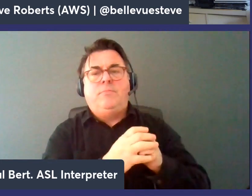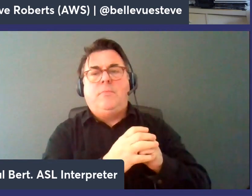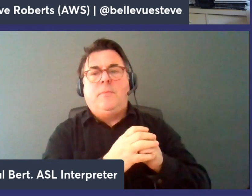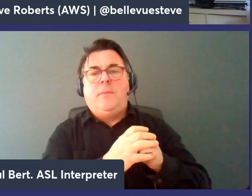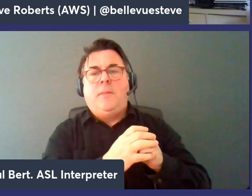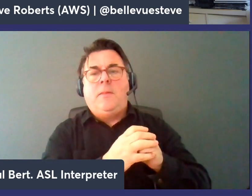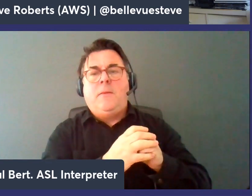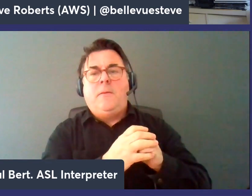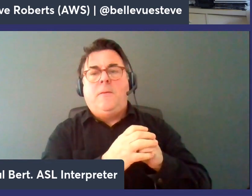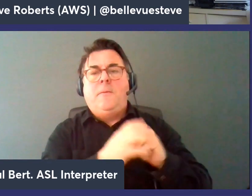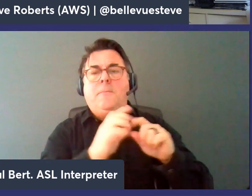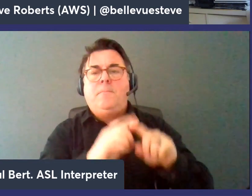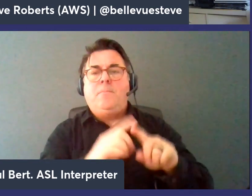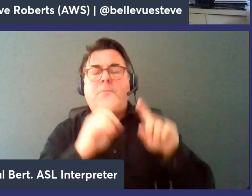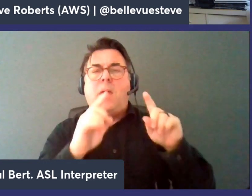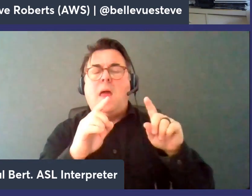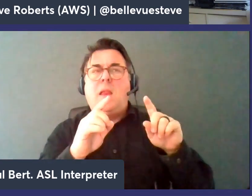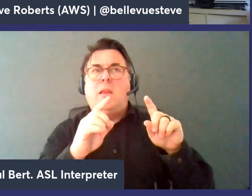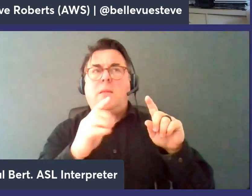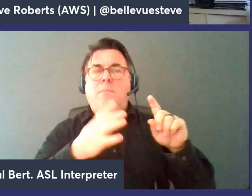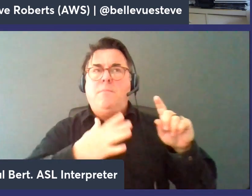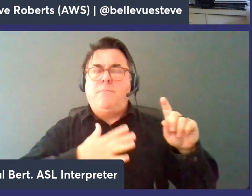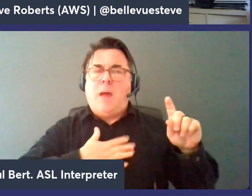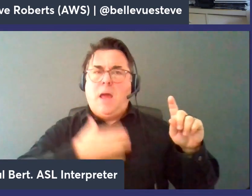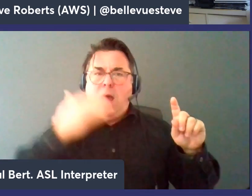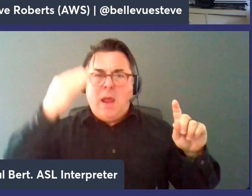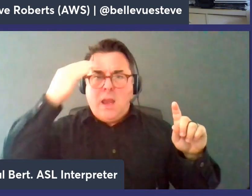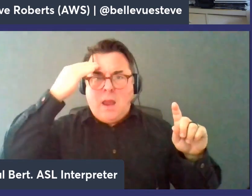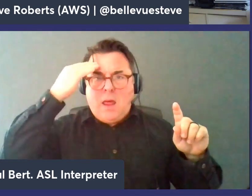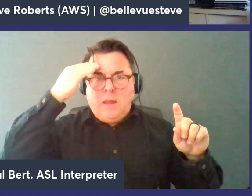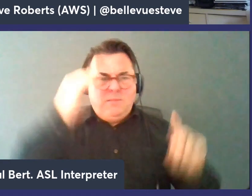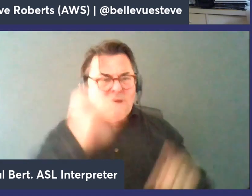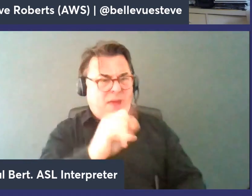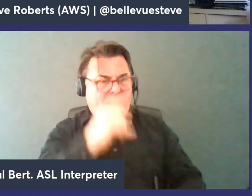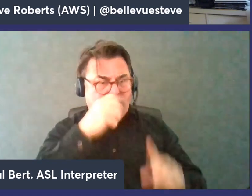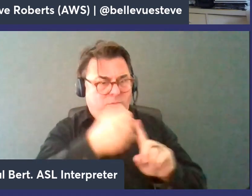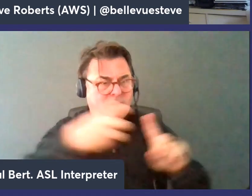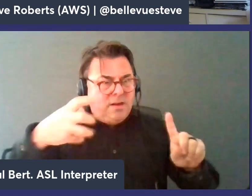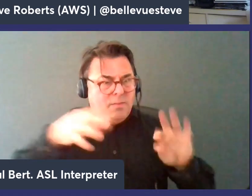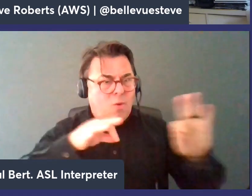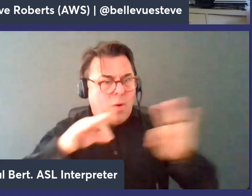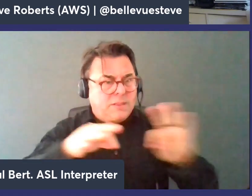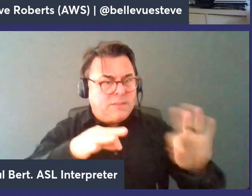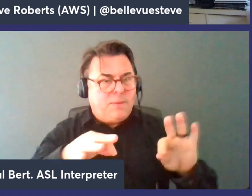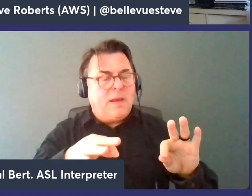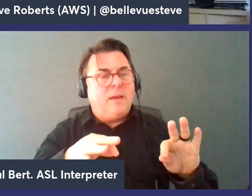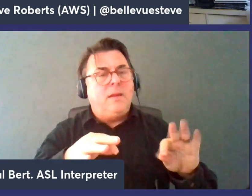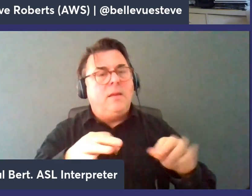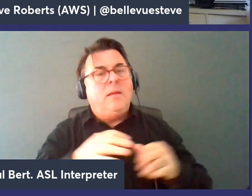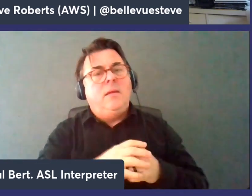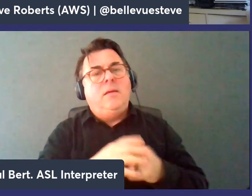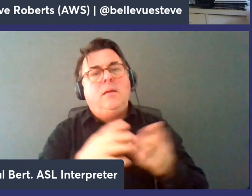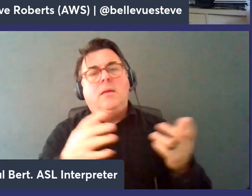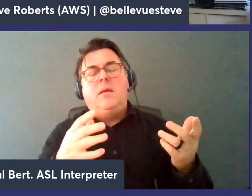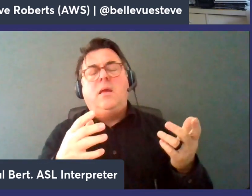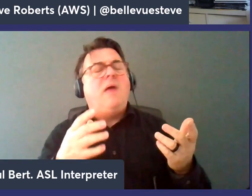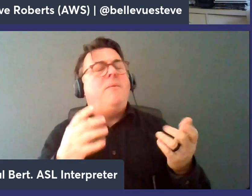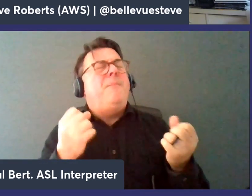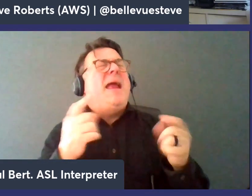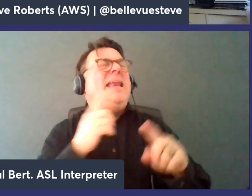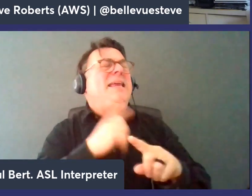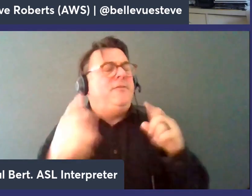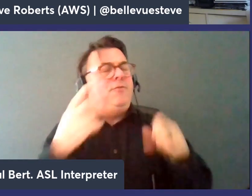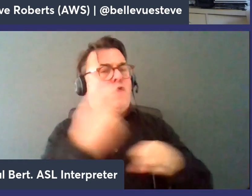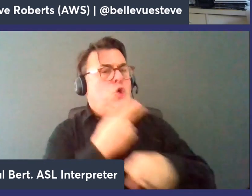but from my knowledge and and maybe abe you can talk more about this uh there's actually use cases beyond